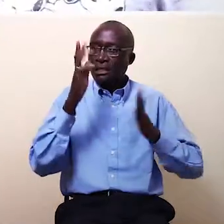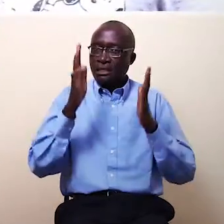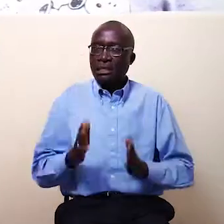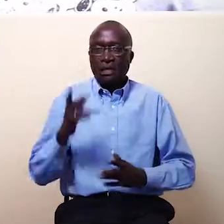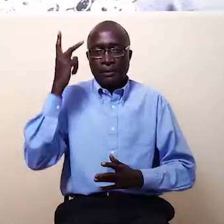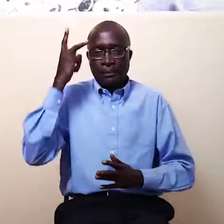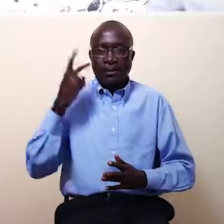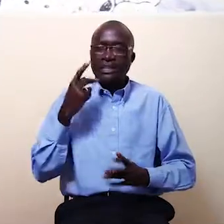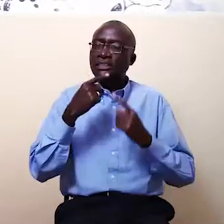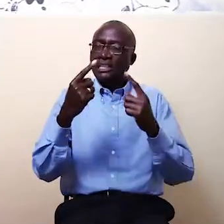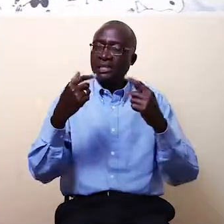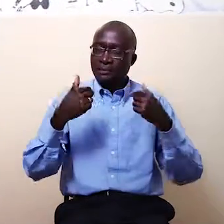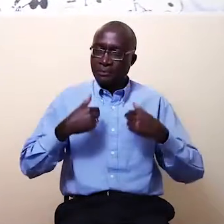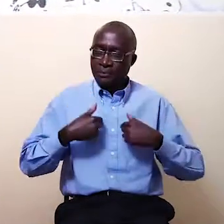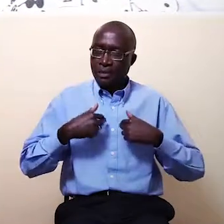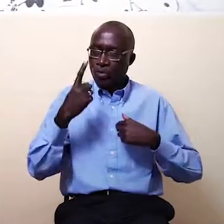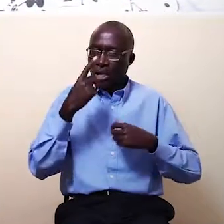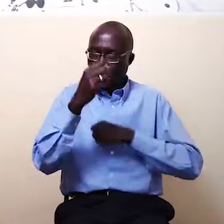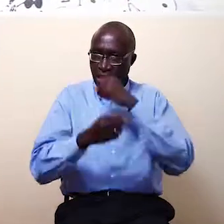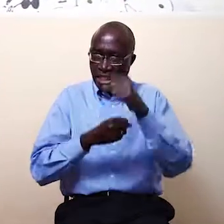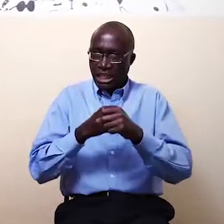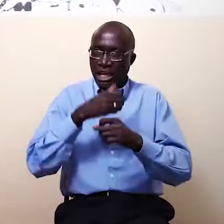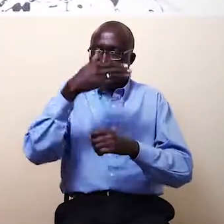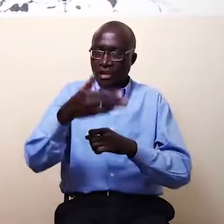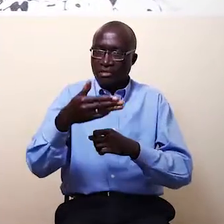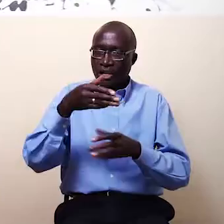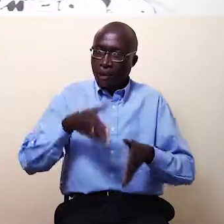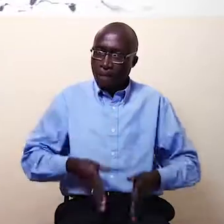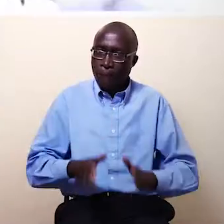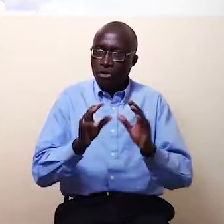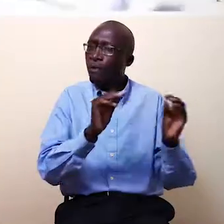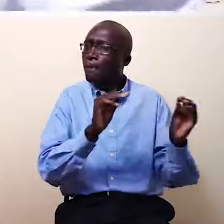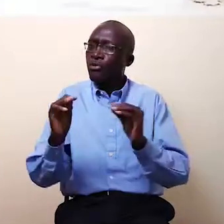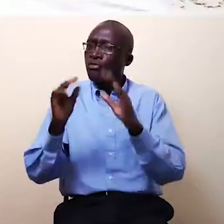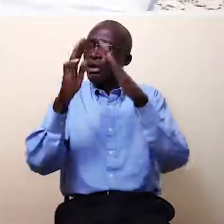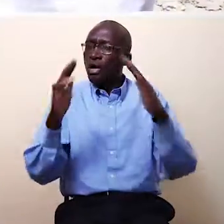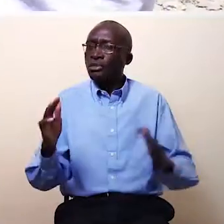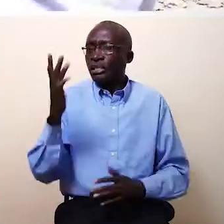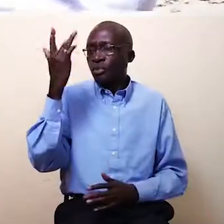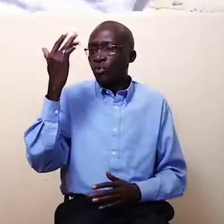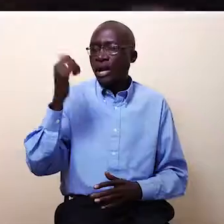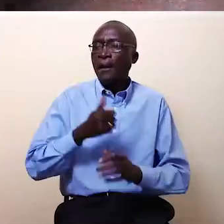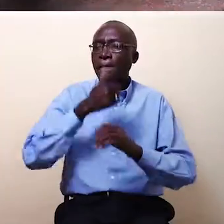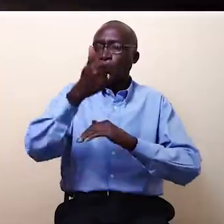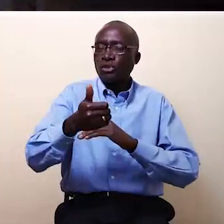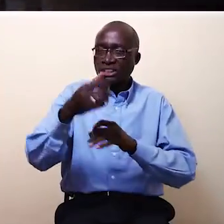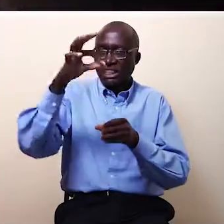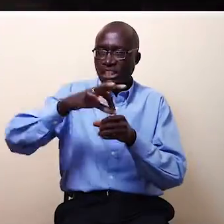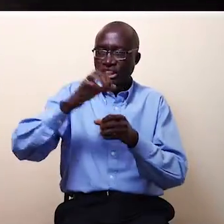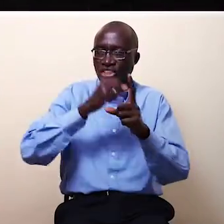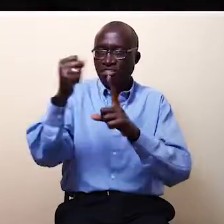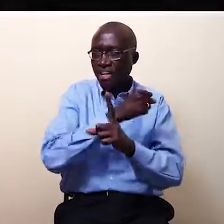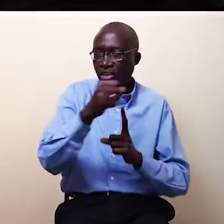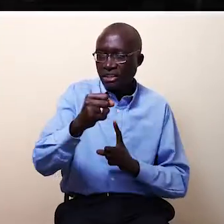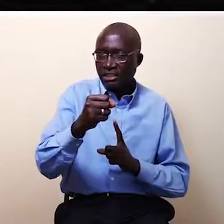My parents told me one year after I was born, we had to move houses because of post-election violence.